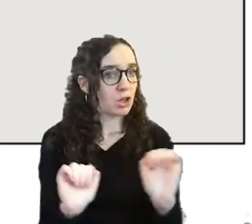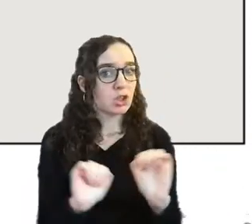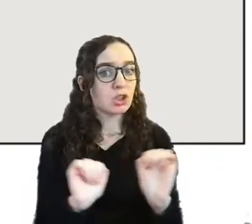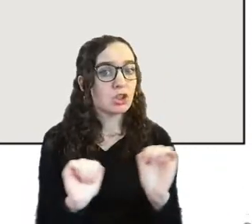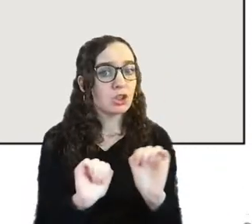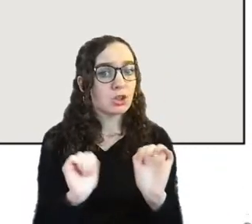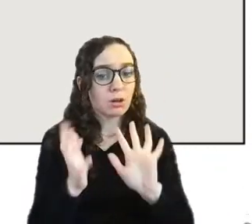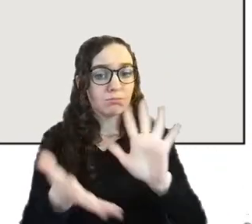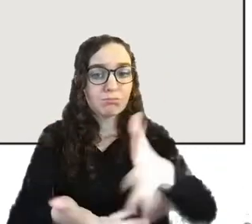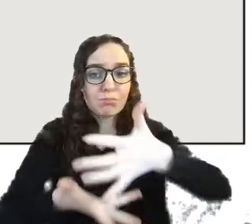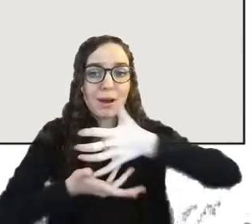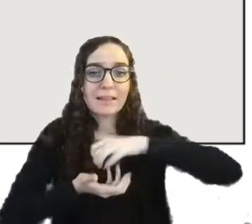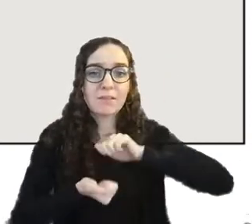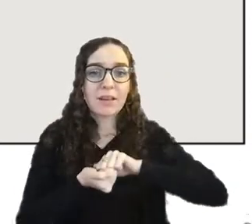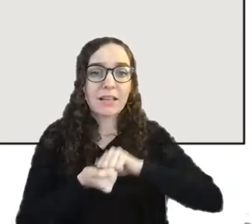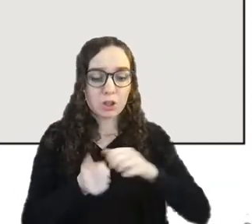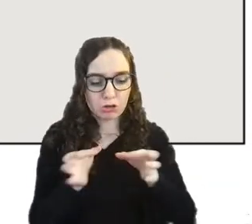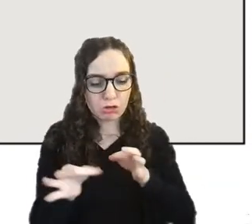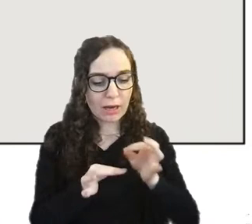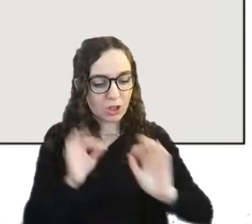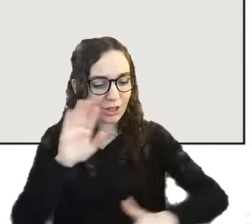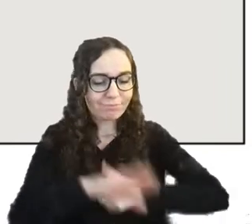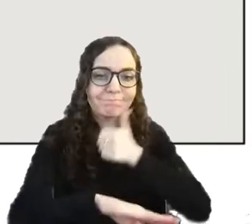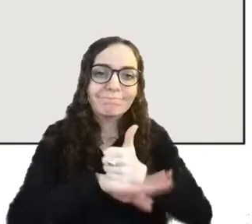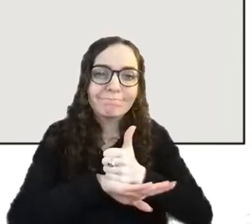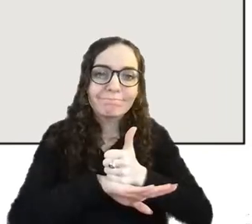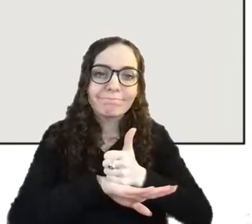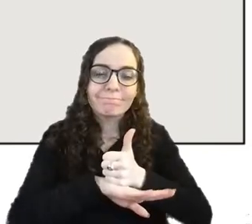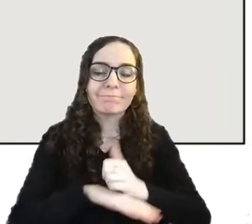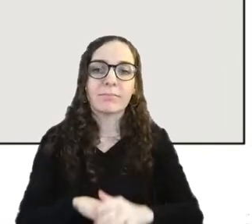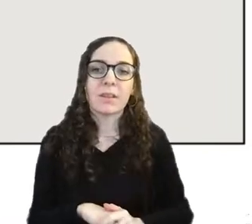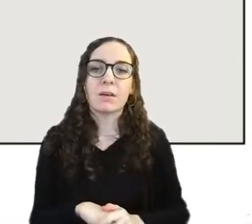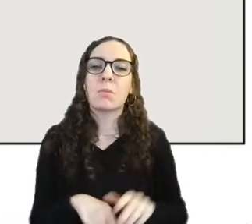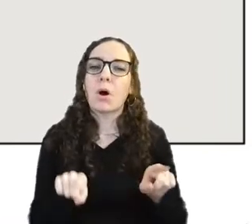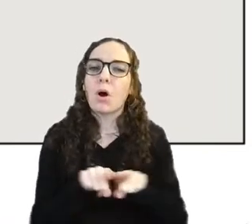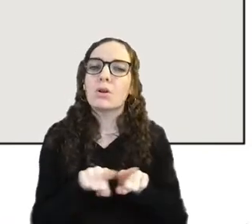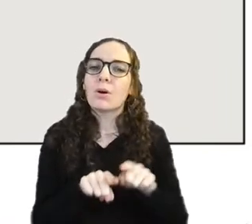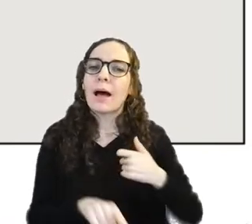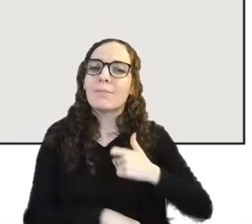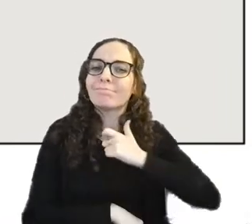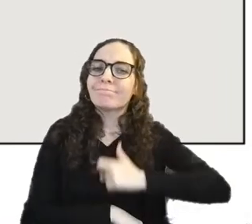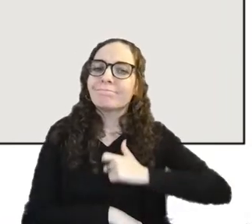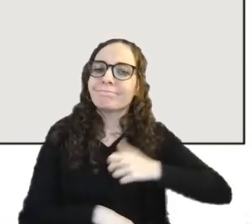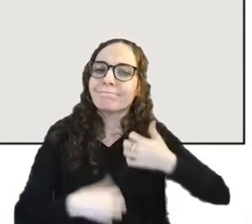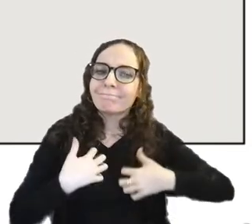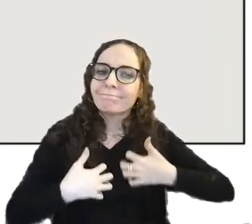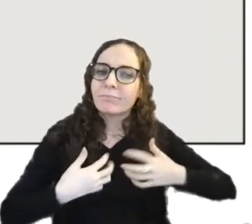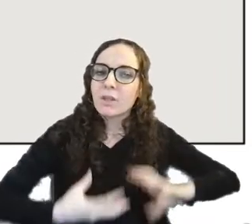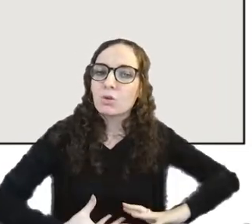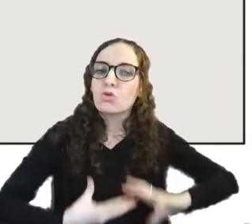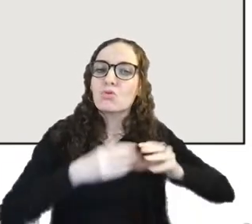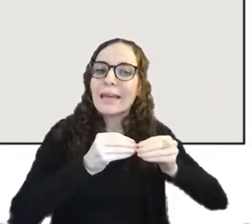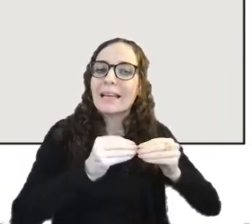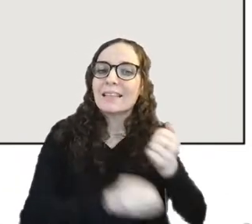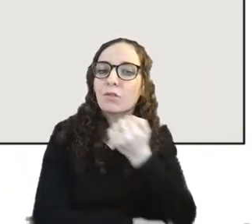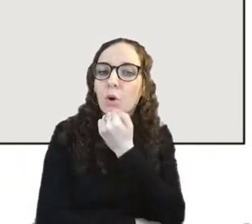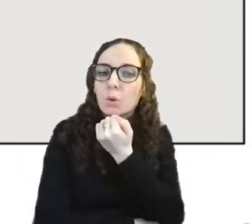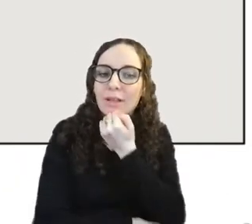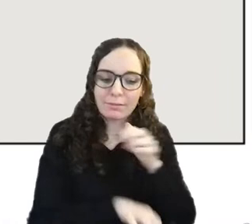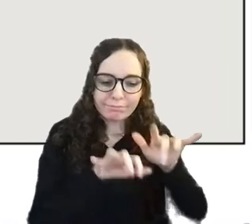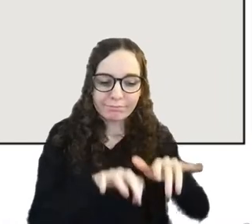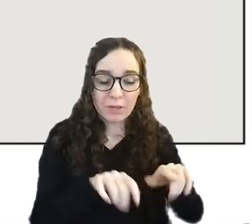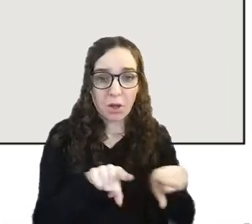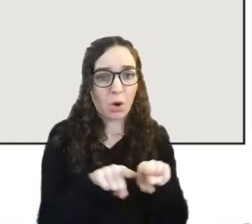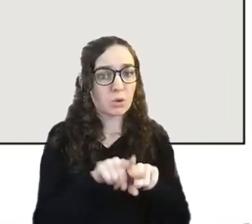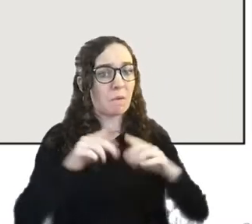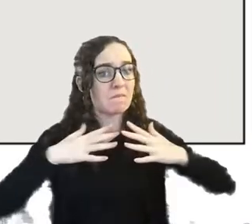not really implemented but i'm also personally interested in creative coding as becca mentioned especially physical computing